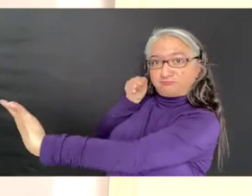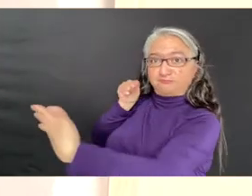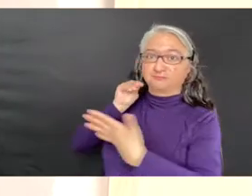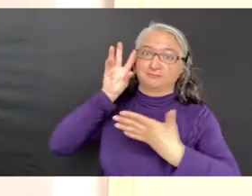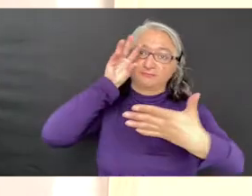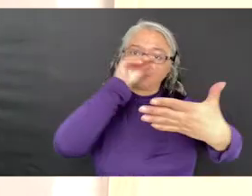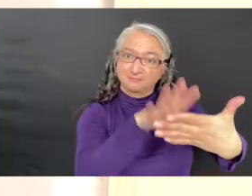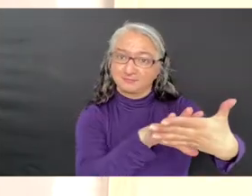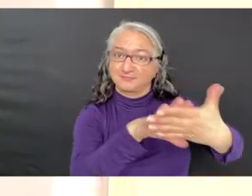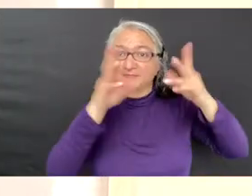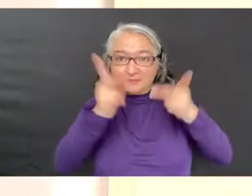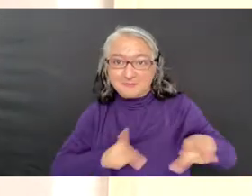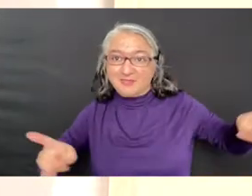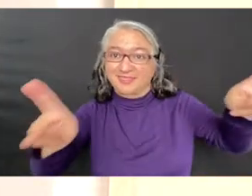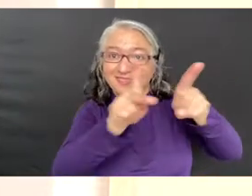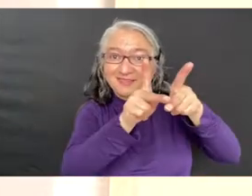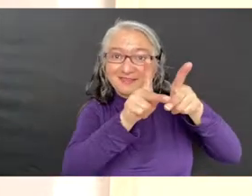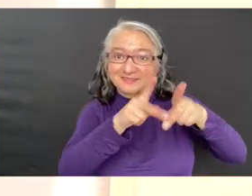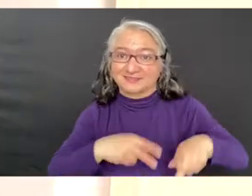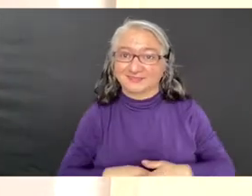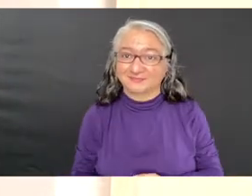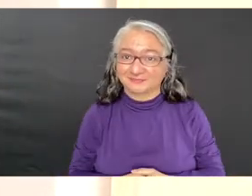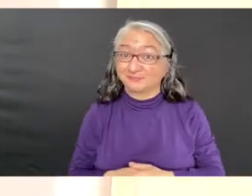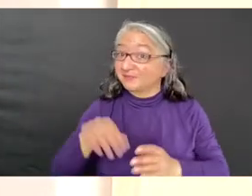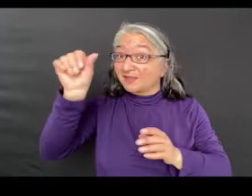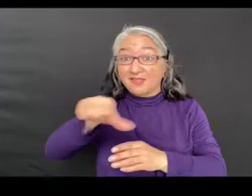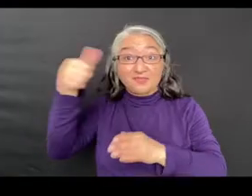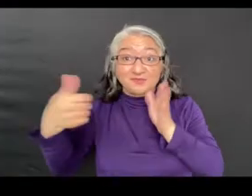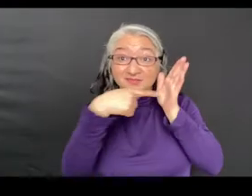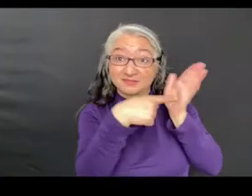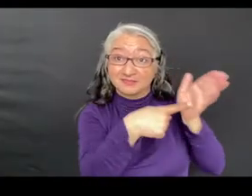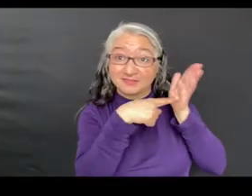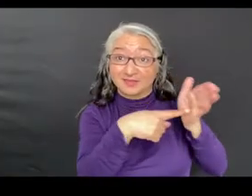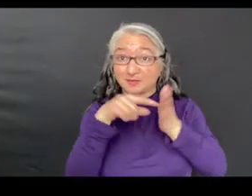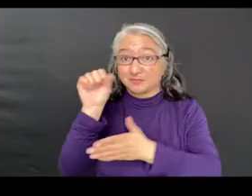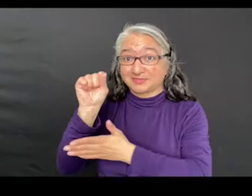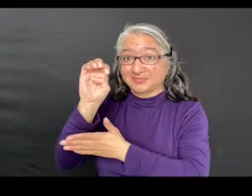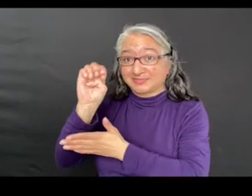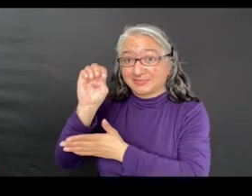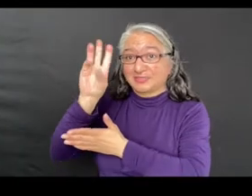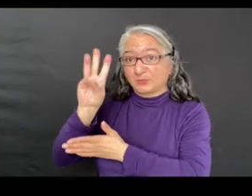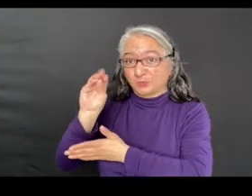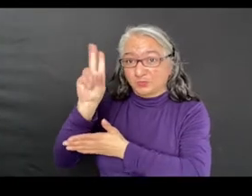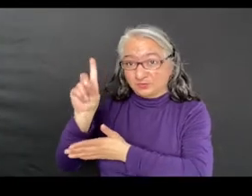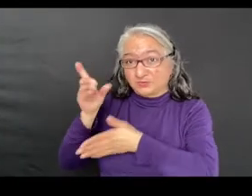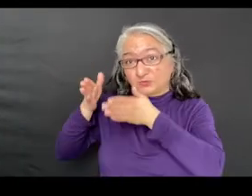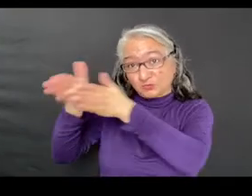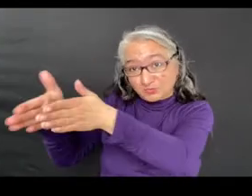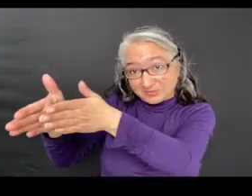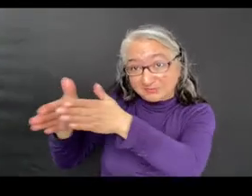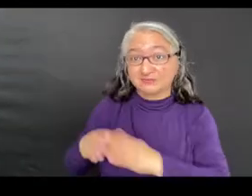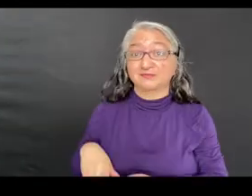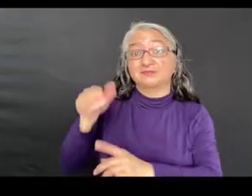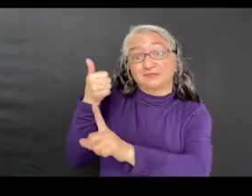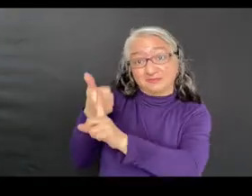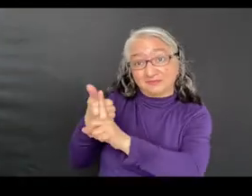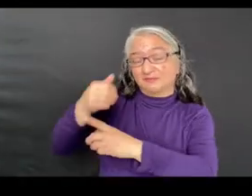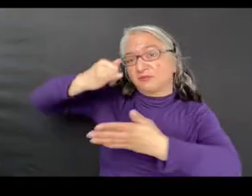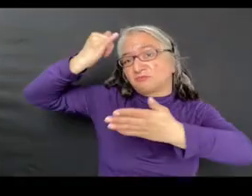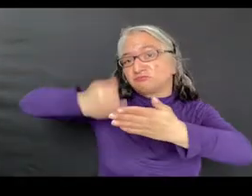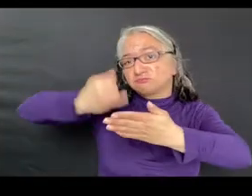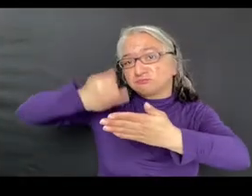placed in a new narrative. In another example, Seaward Street, Kerouac's practice is highly personal.